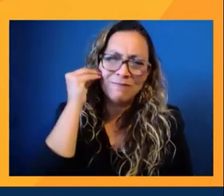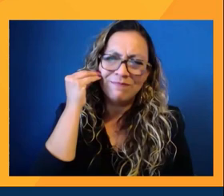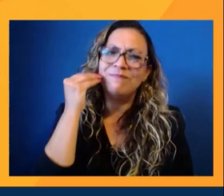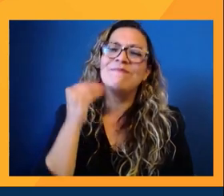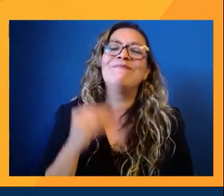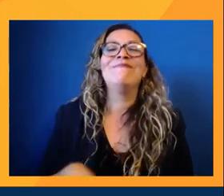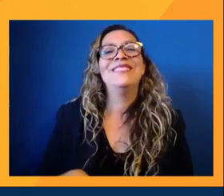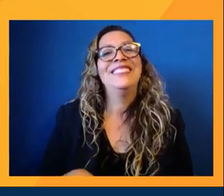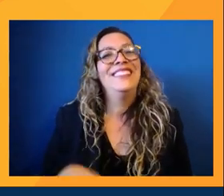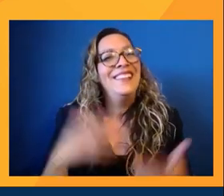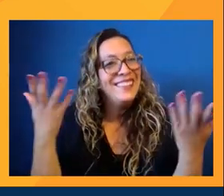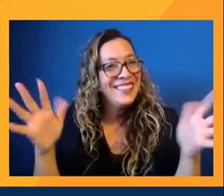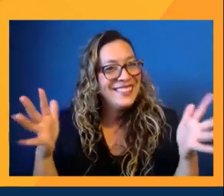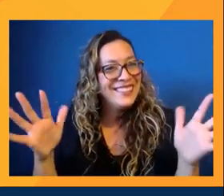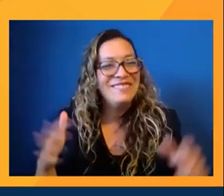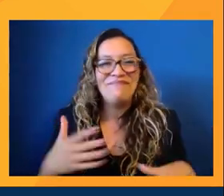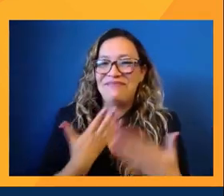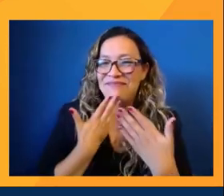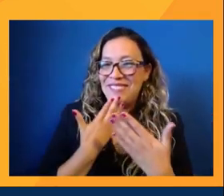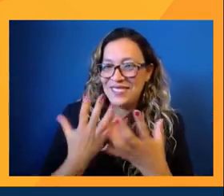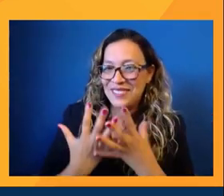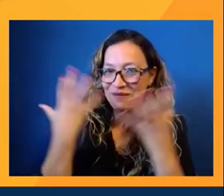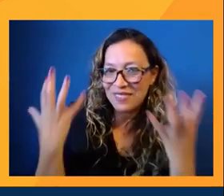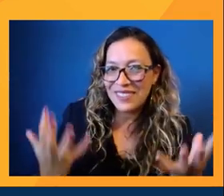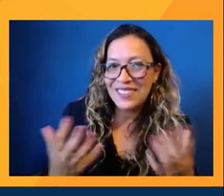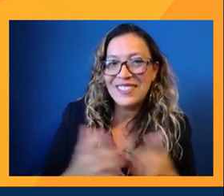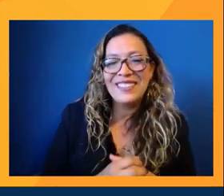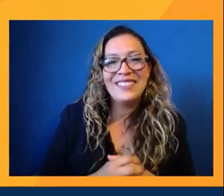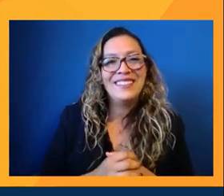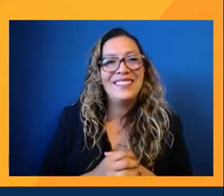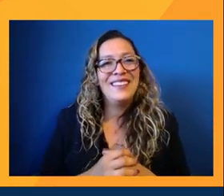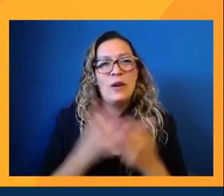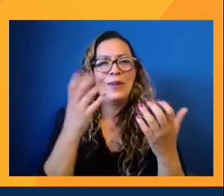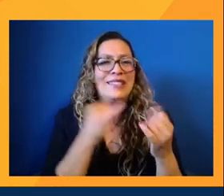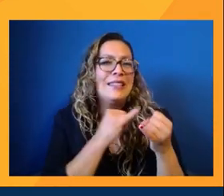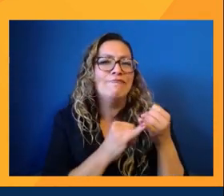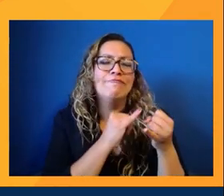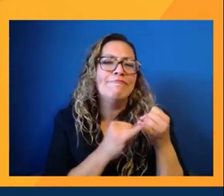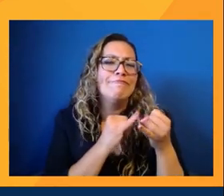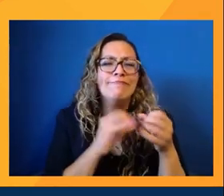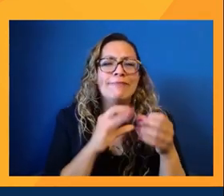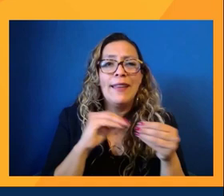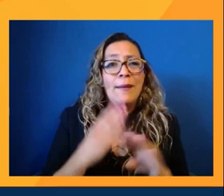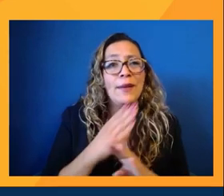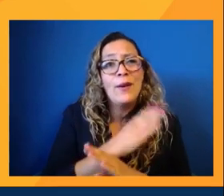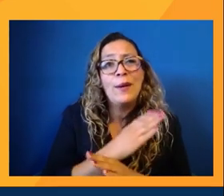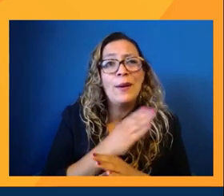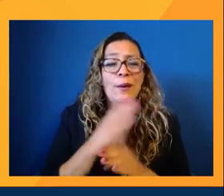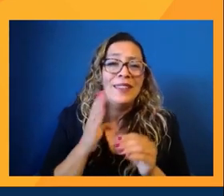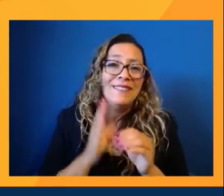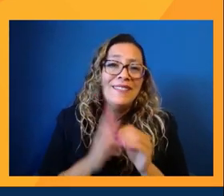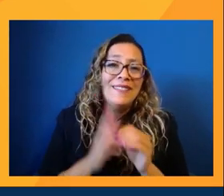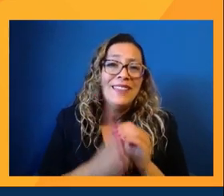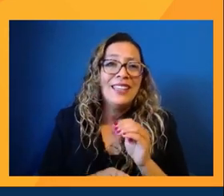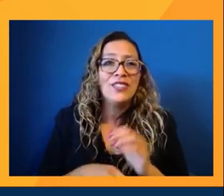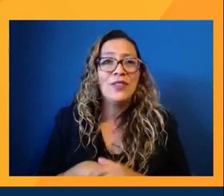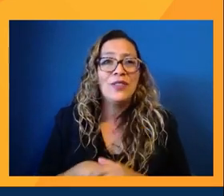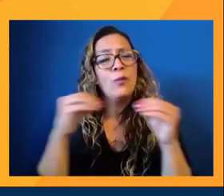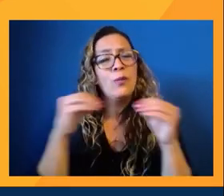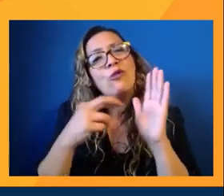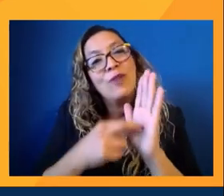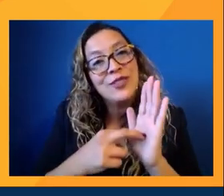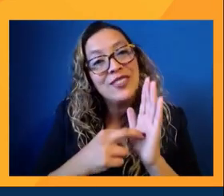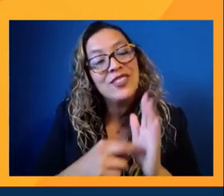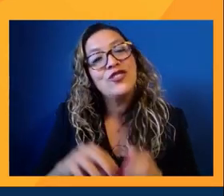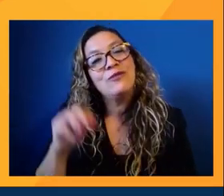but that's it. So thank you guys so much. Um, I just have to, wanted to say a couple of things as we strive, um, for more representation in the media.